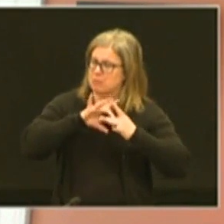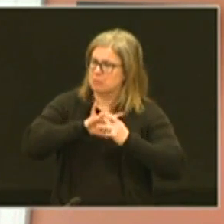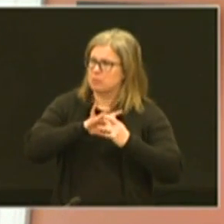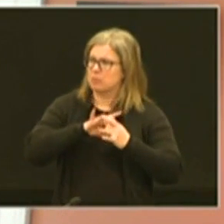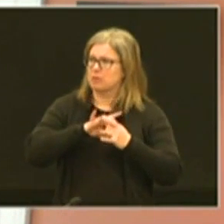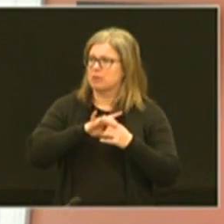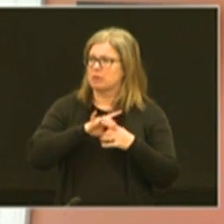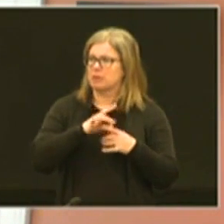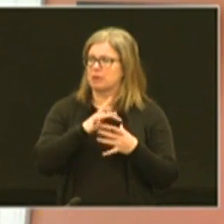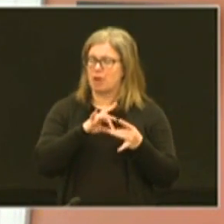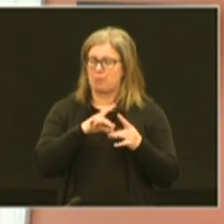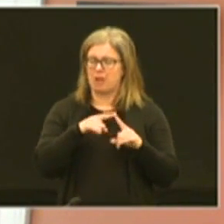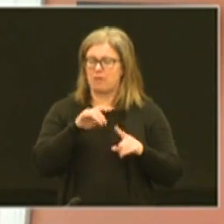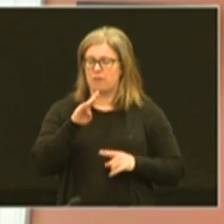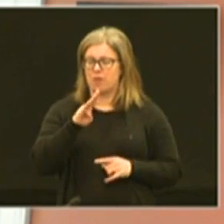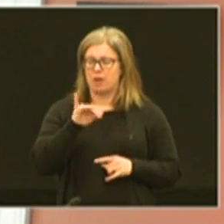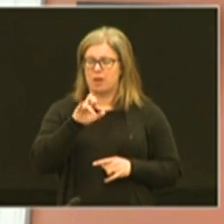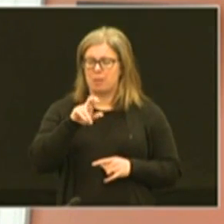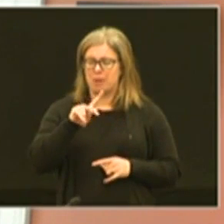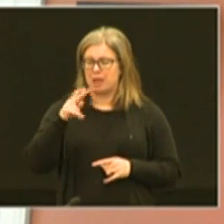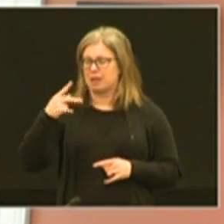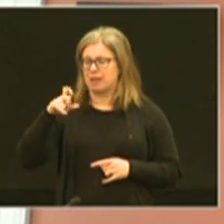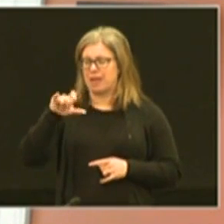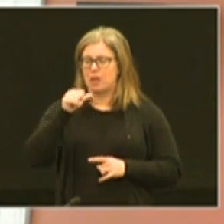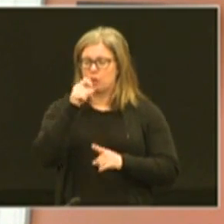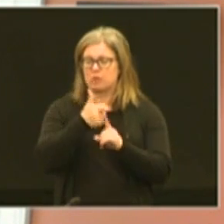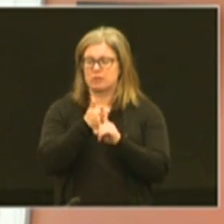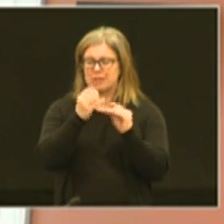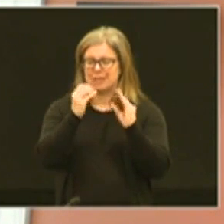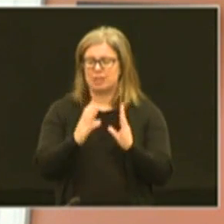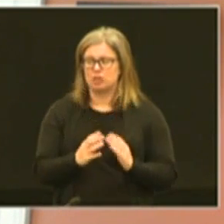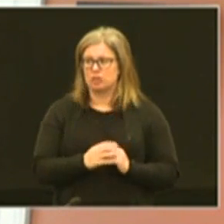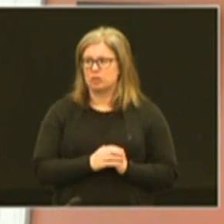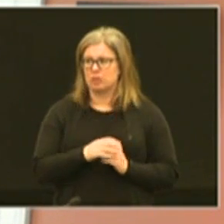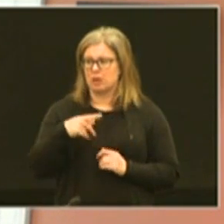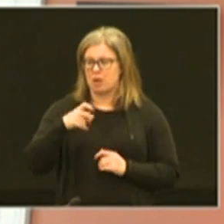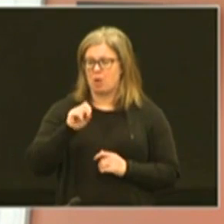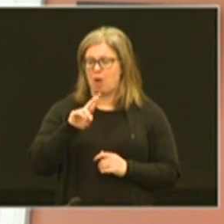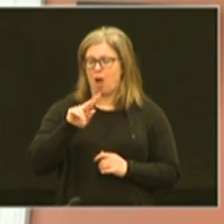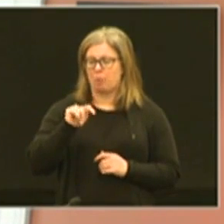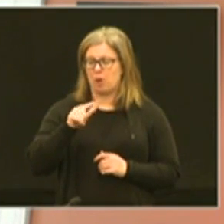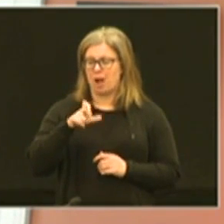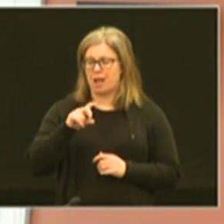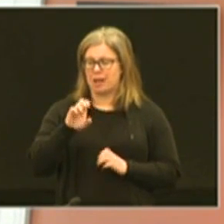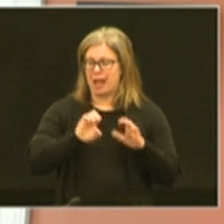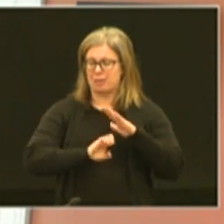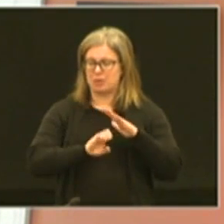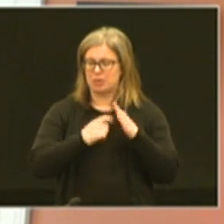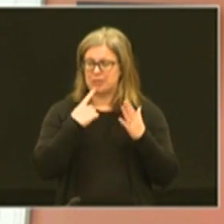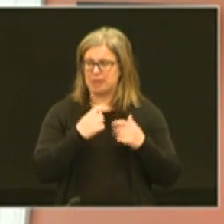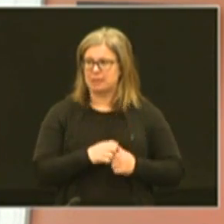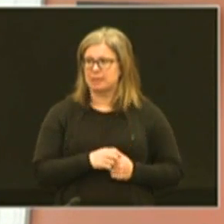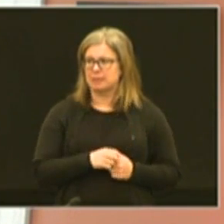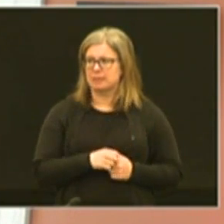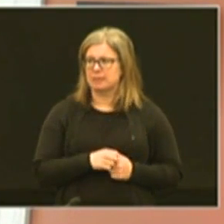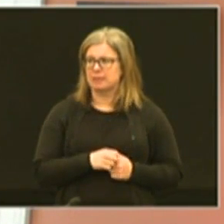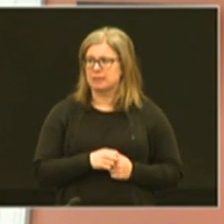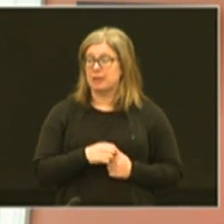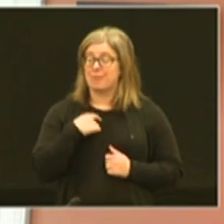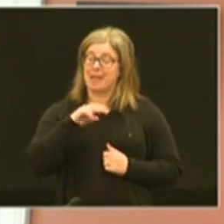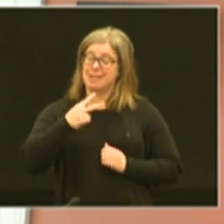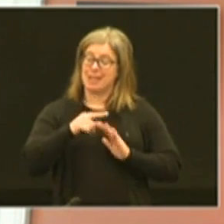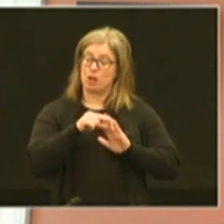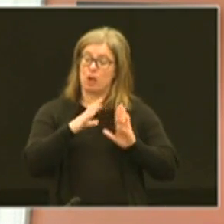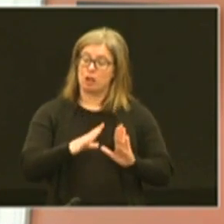note in here from pink kelly who's a teacher i guess at portland elementary who says uh my second